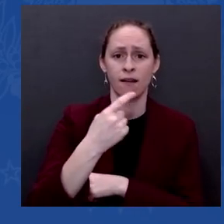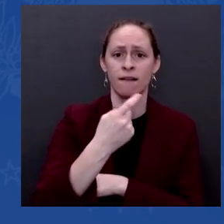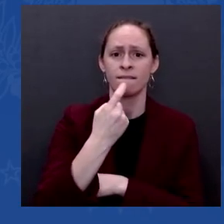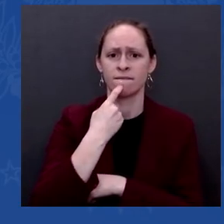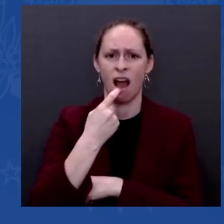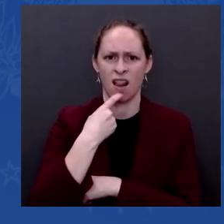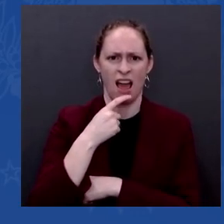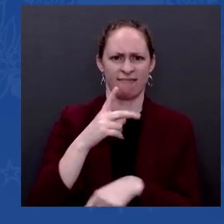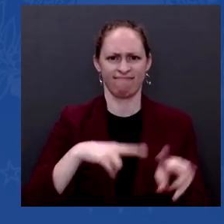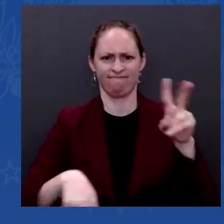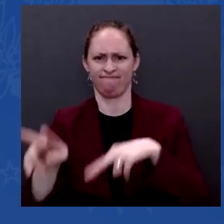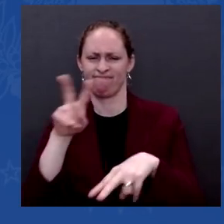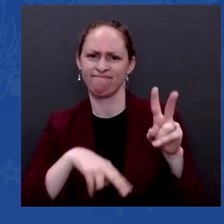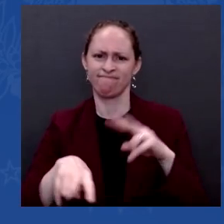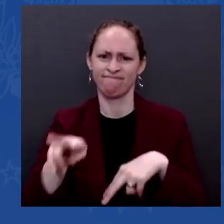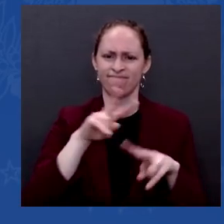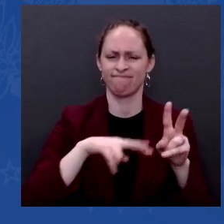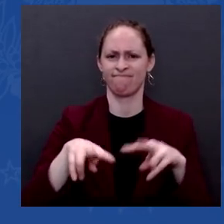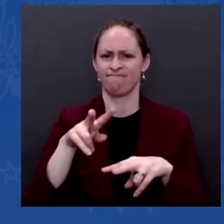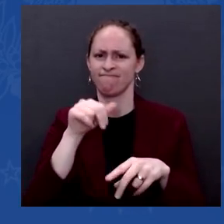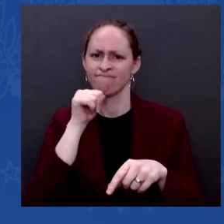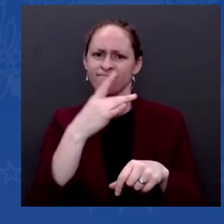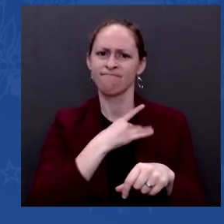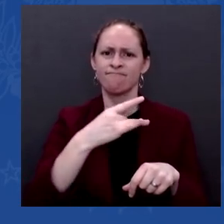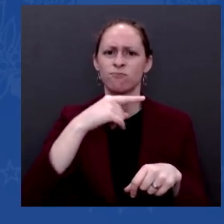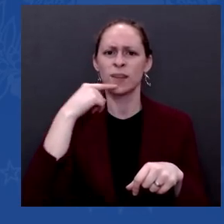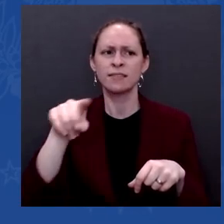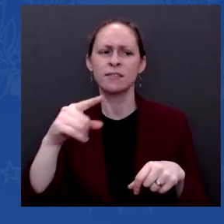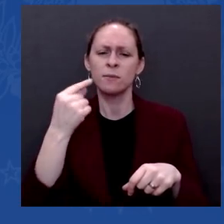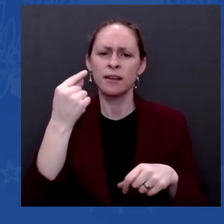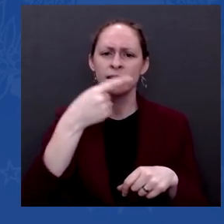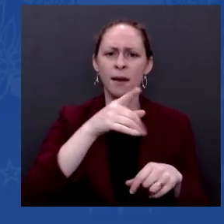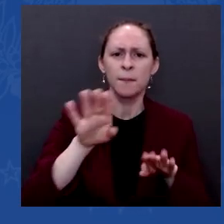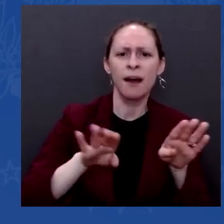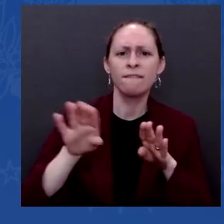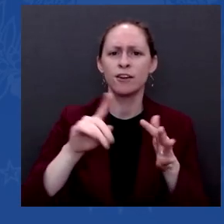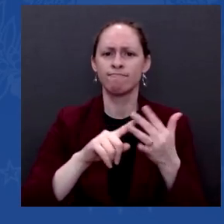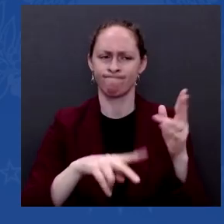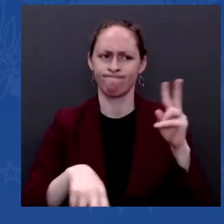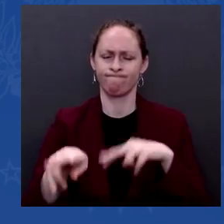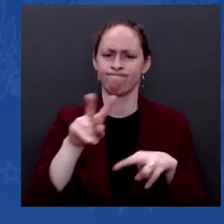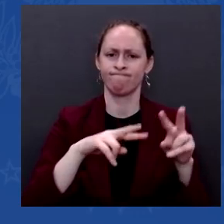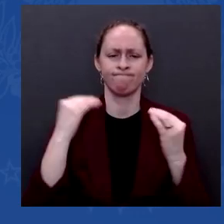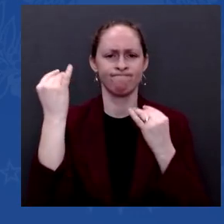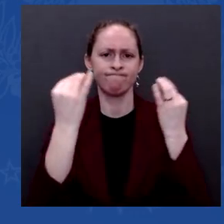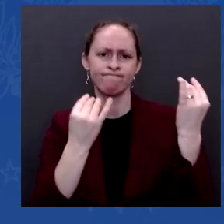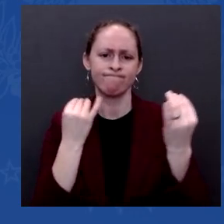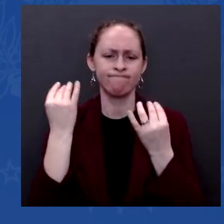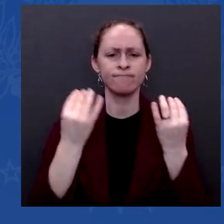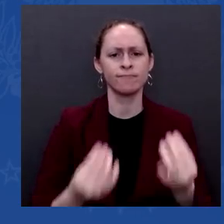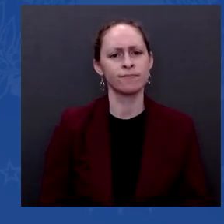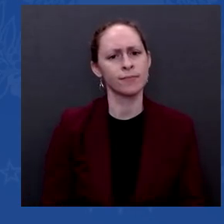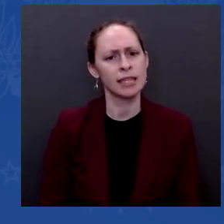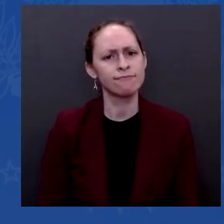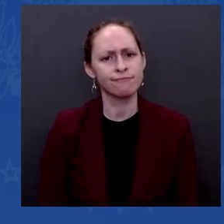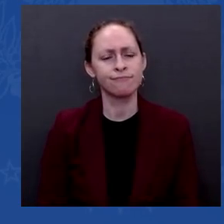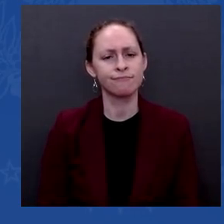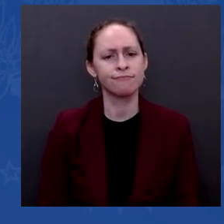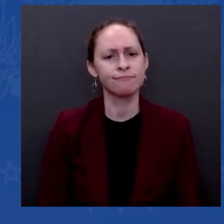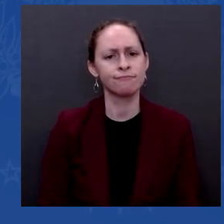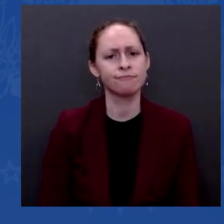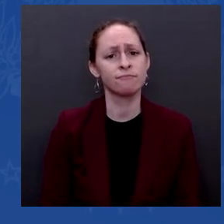ourselves in a position where I believe you'll see that there'll be severe economic consequences. For example,